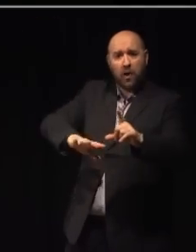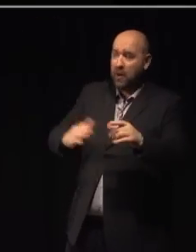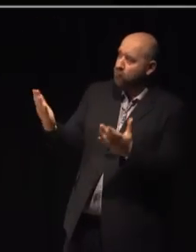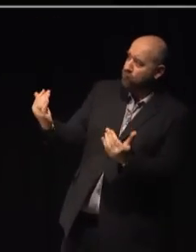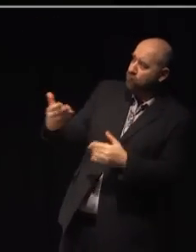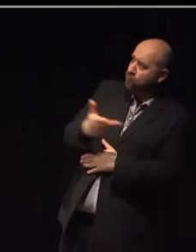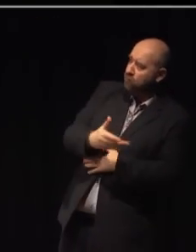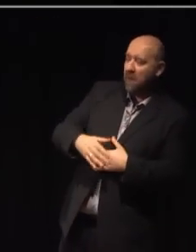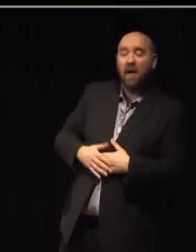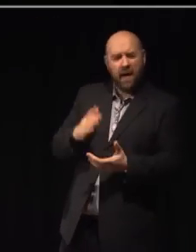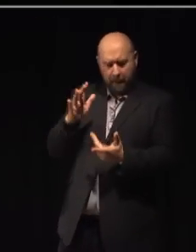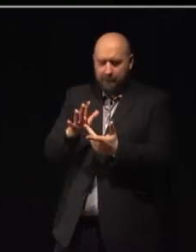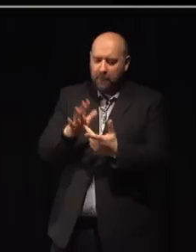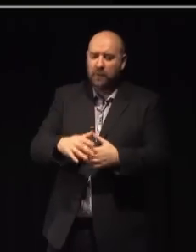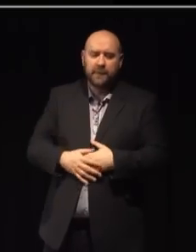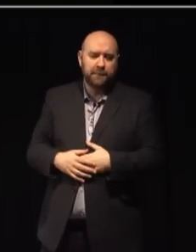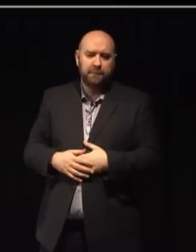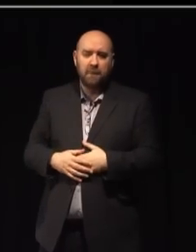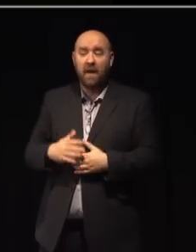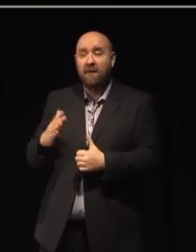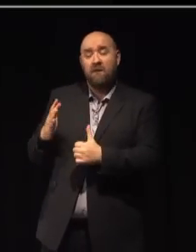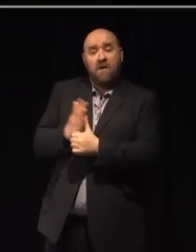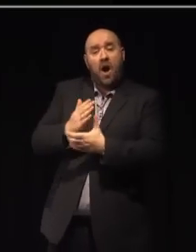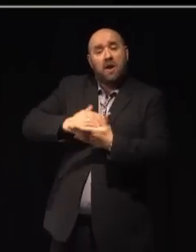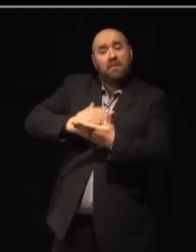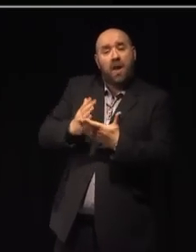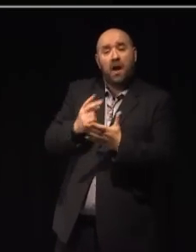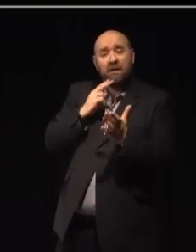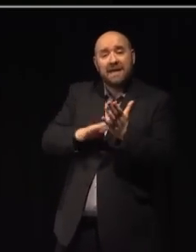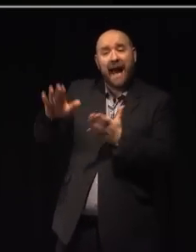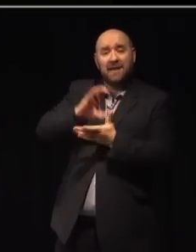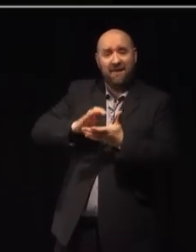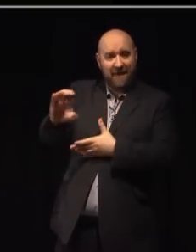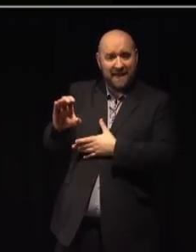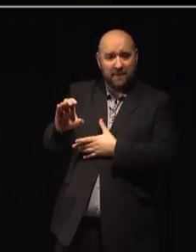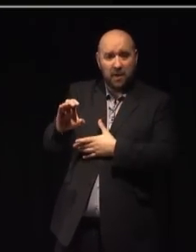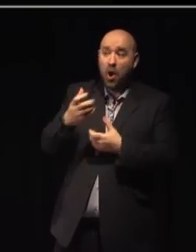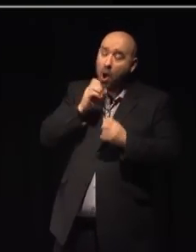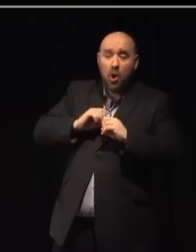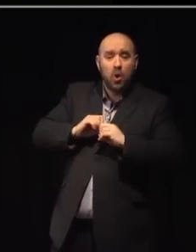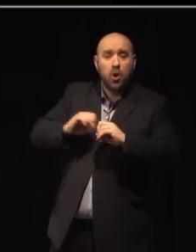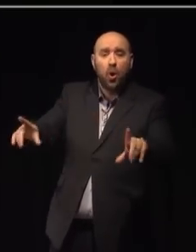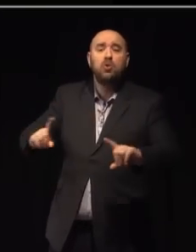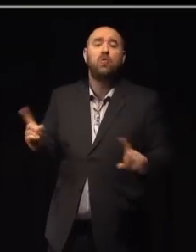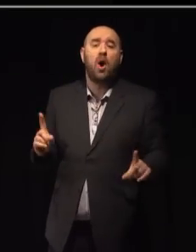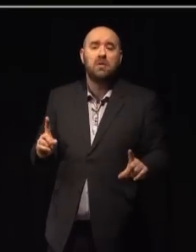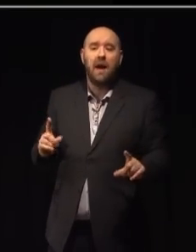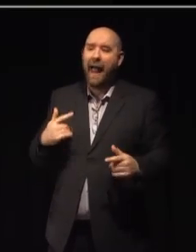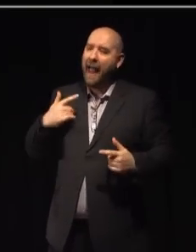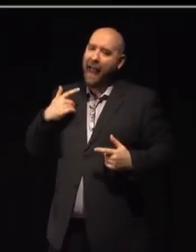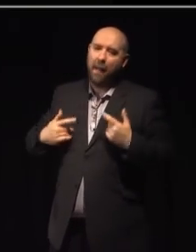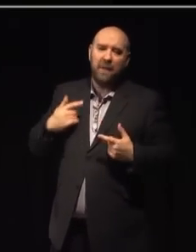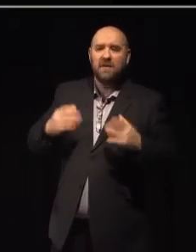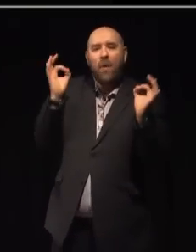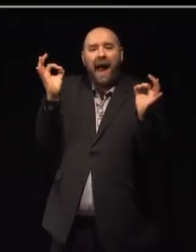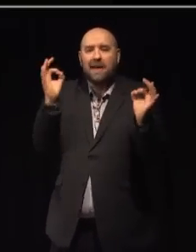As the first part of this national investment, I can today announce the launch of Arts Council England's brand new Ambition for Excellence